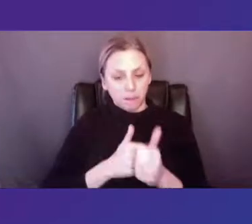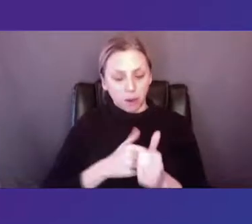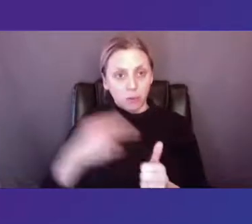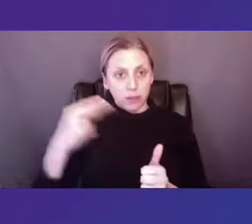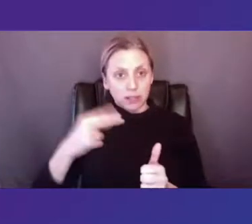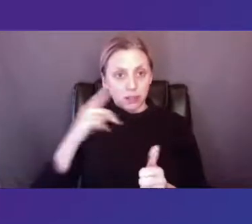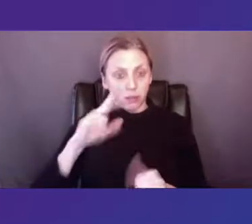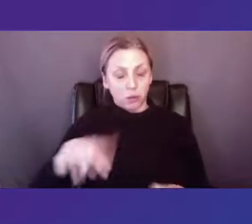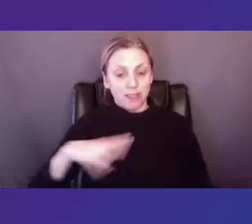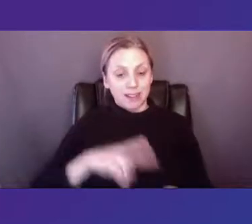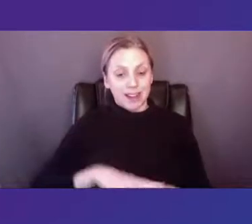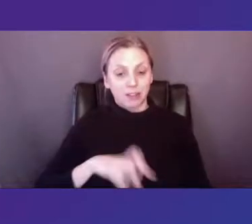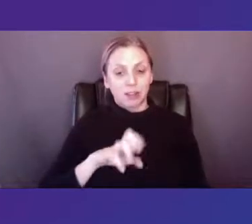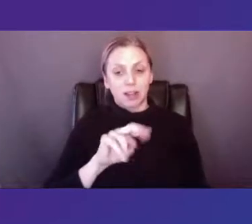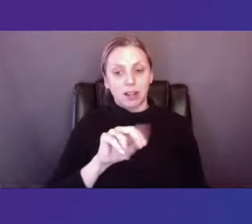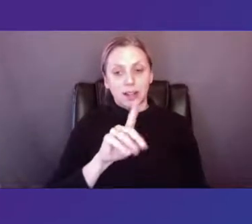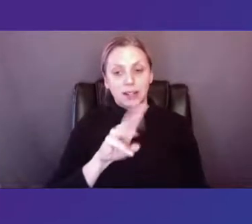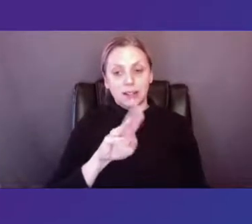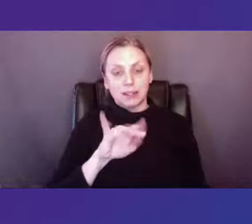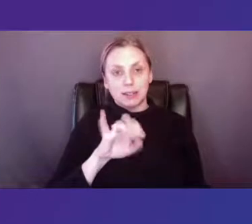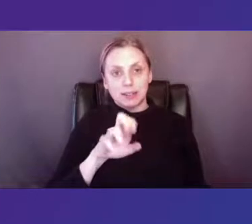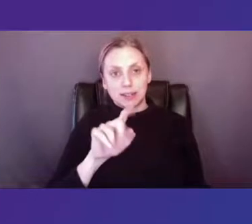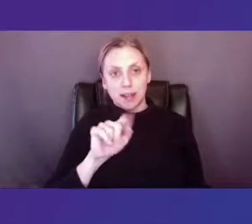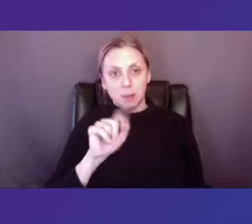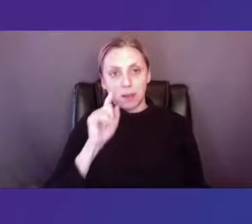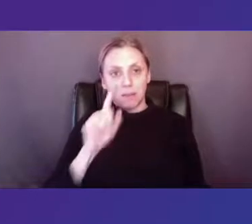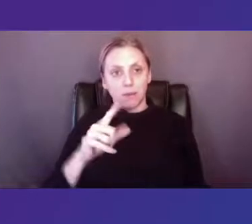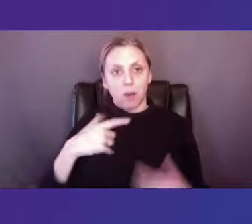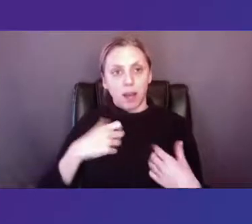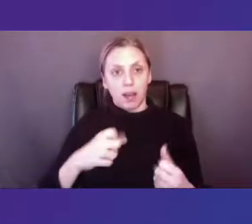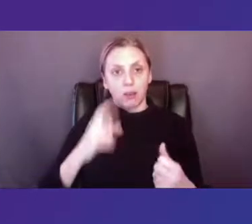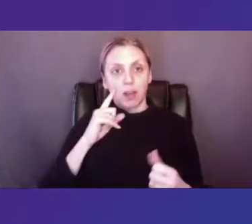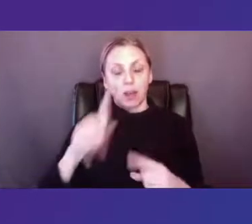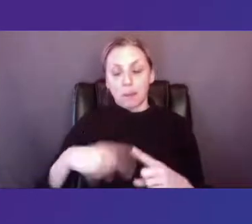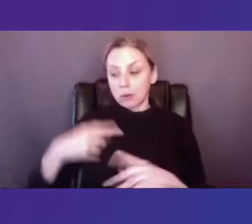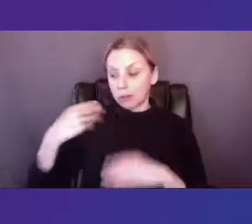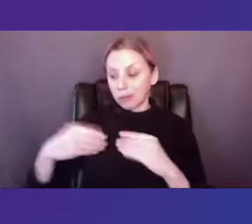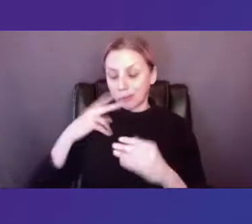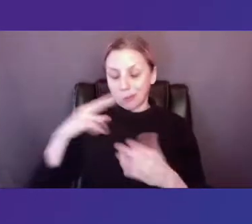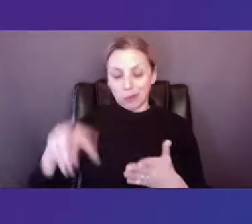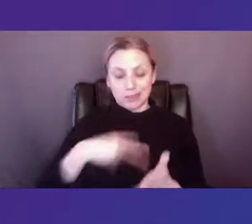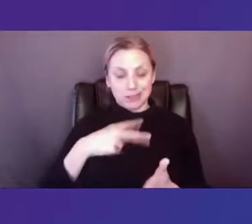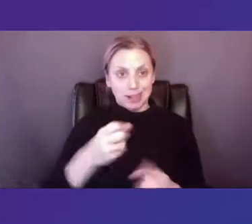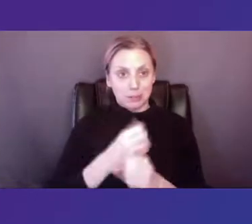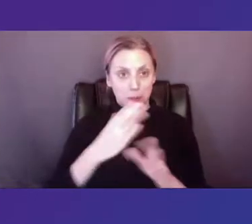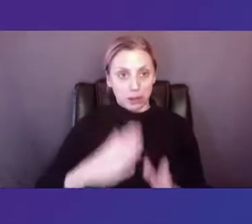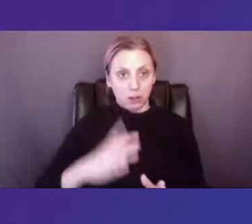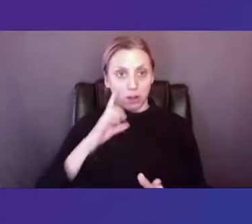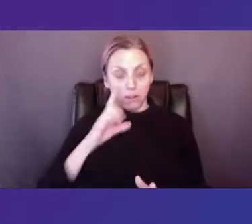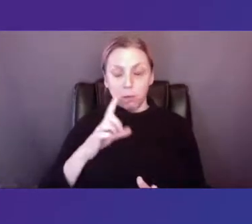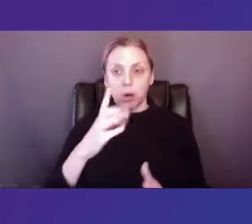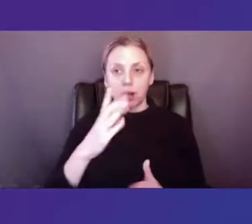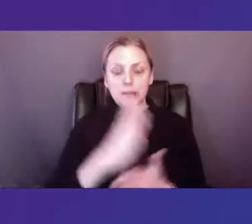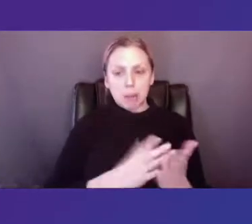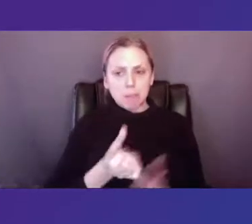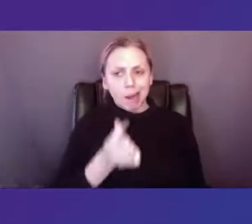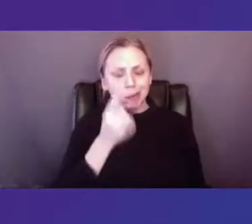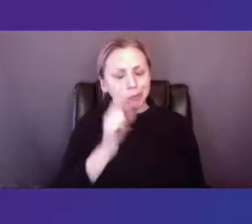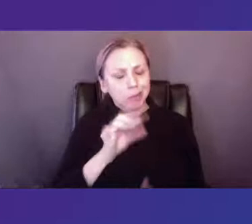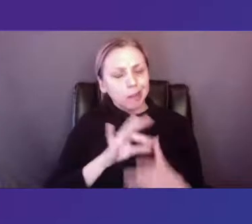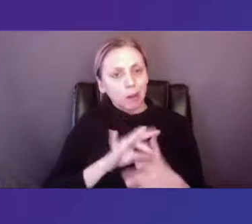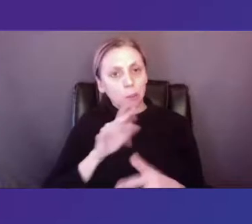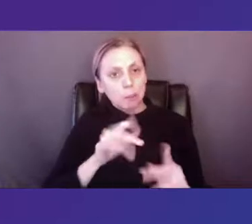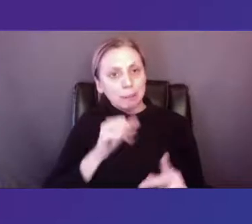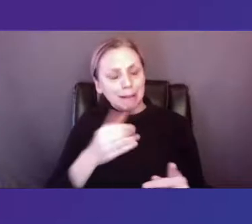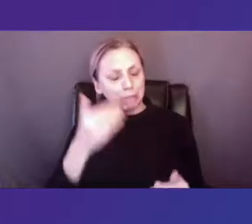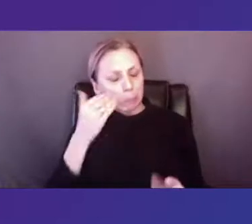Endowment for the Arts on generations of dance makers. So for anyone, just for some framing, for anyone unfamiliar